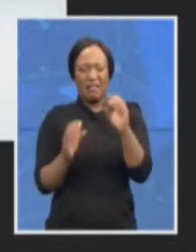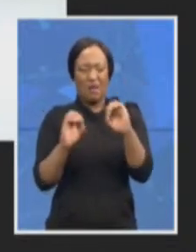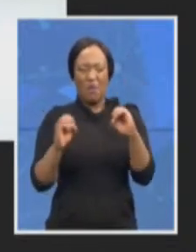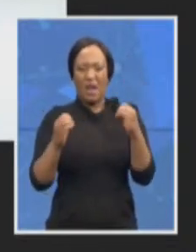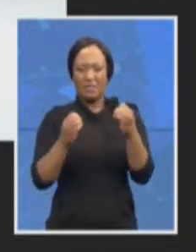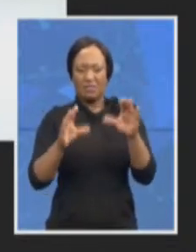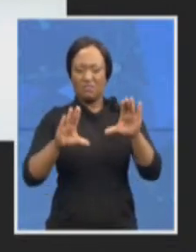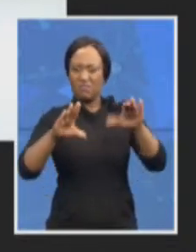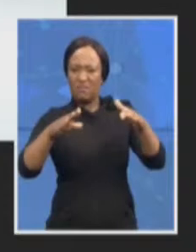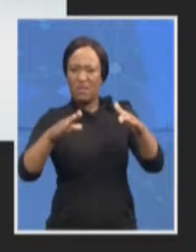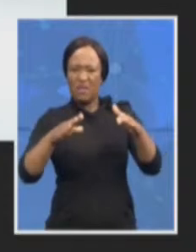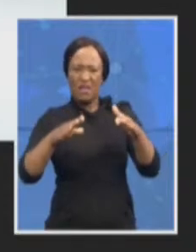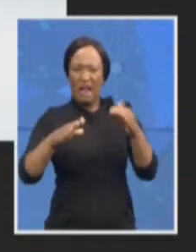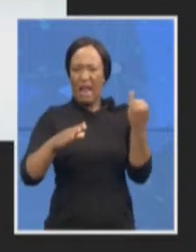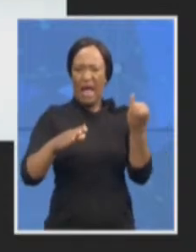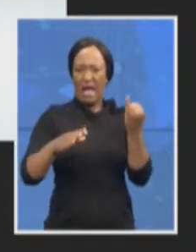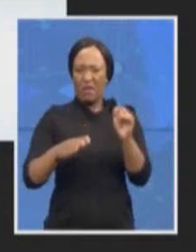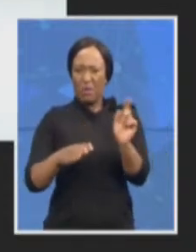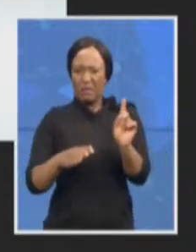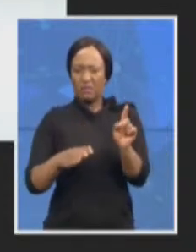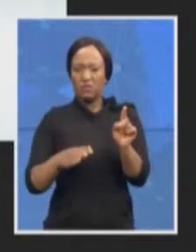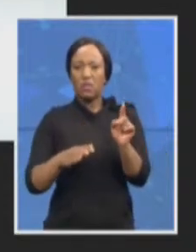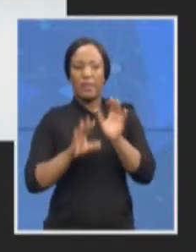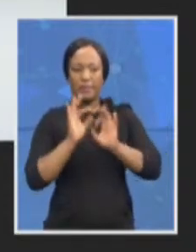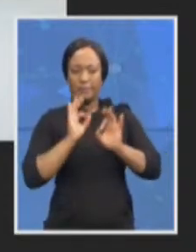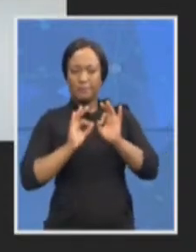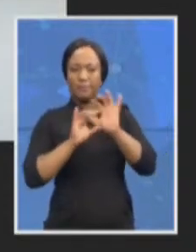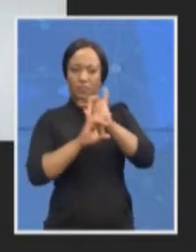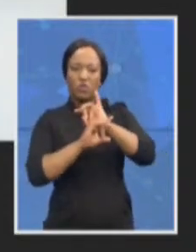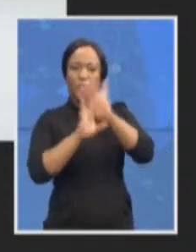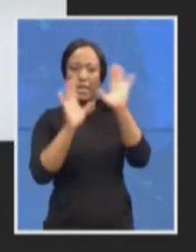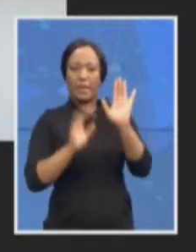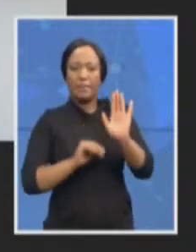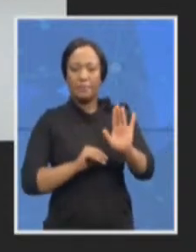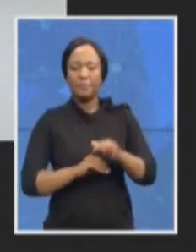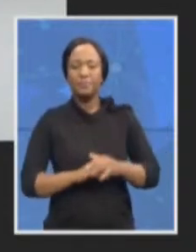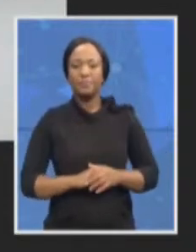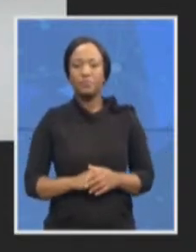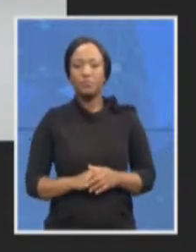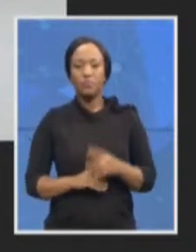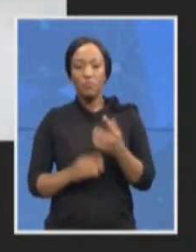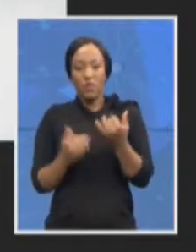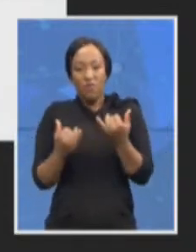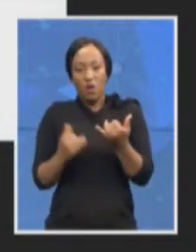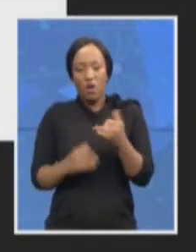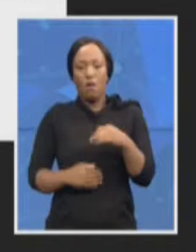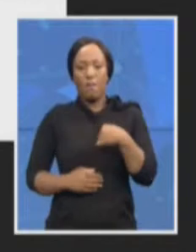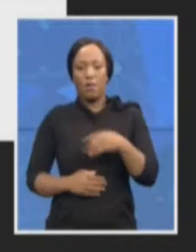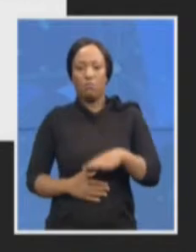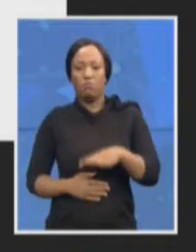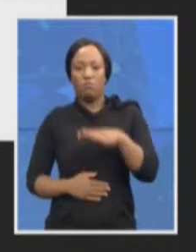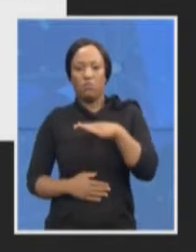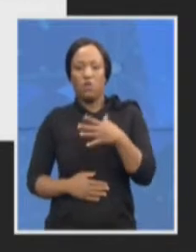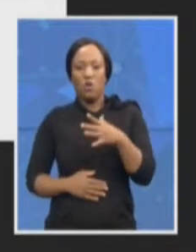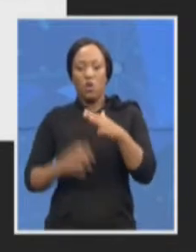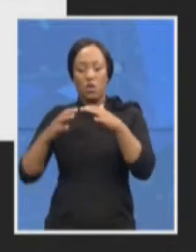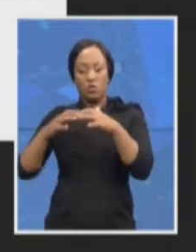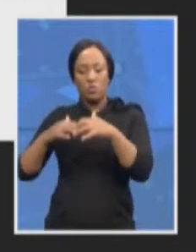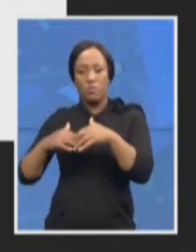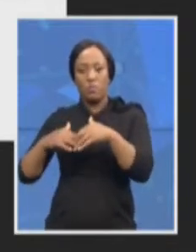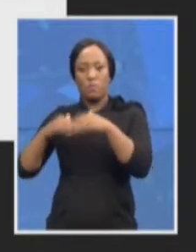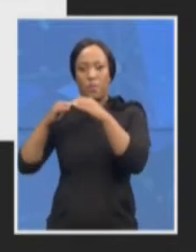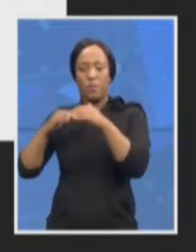for now I'm very confident that all the work that has gone into setting up the investigating directorate although there have been challenges